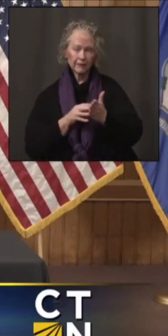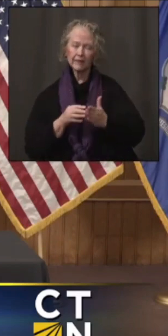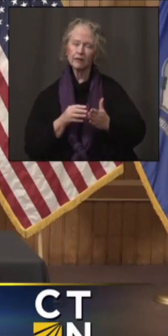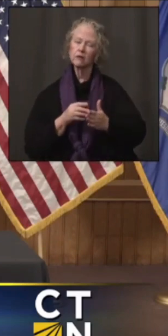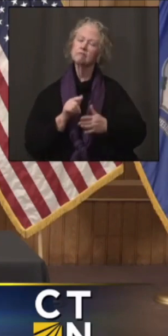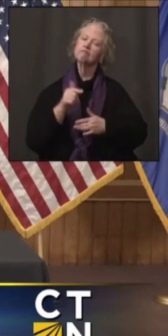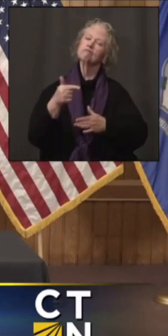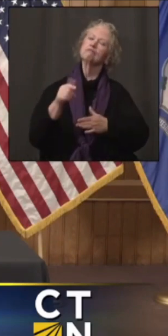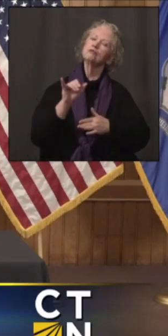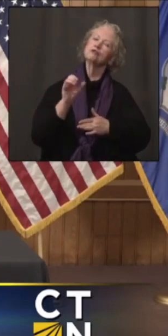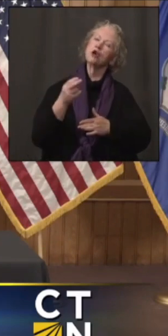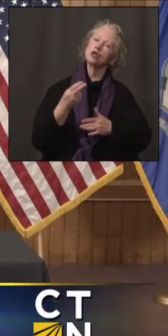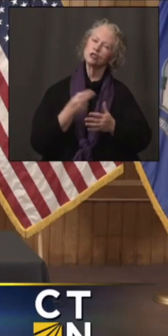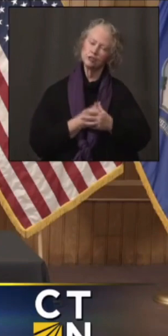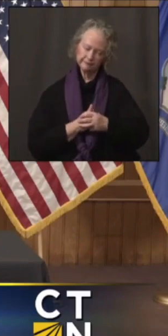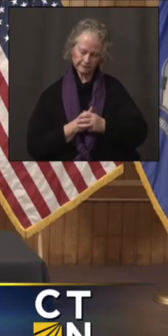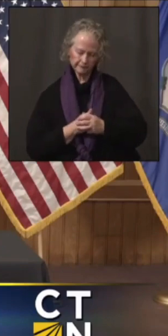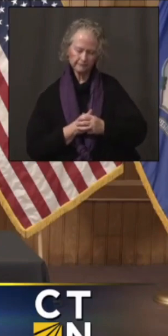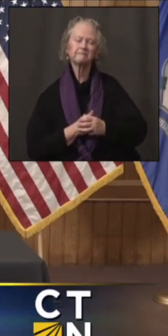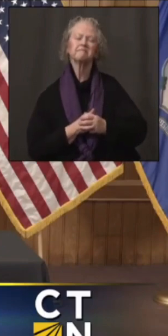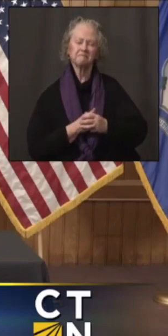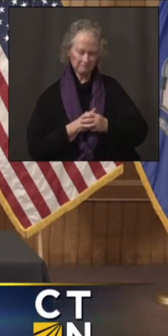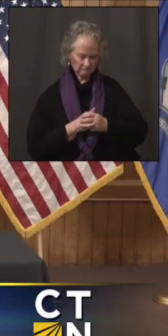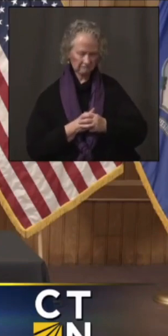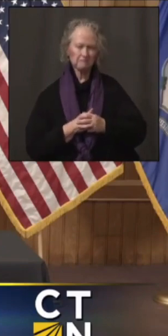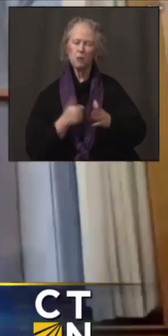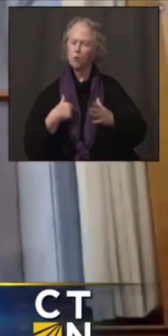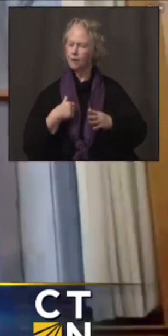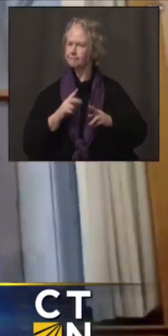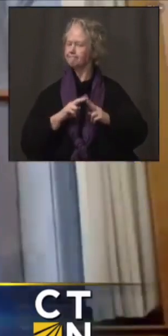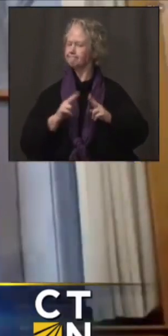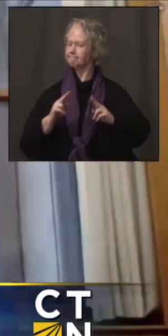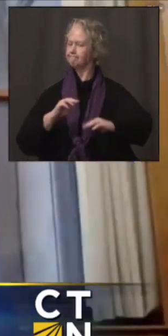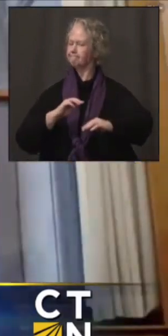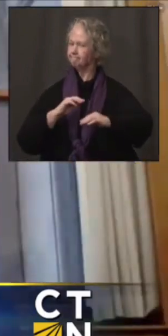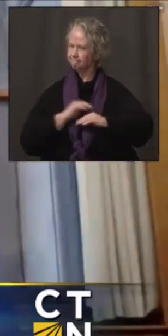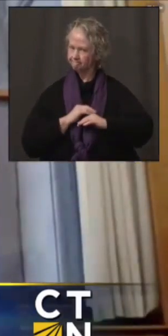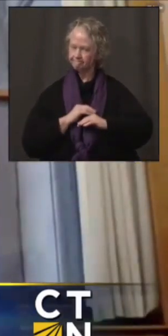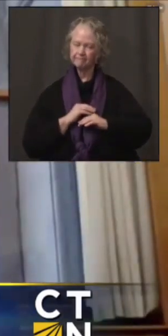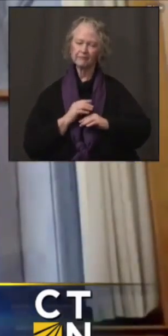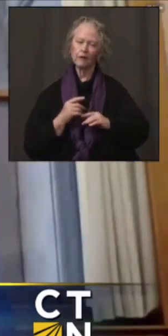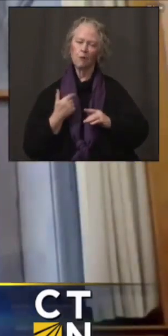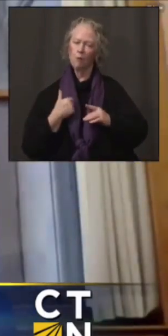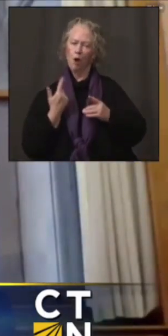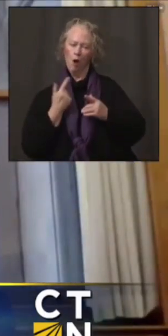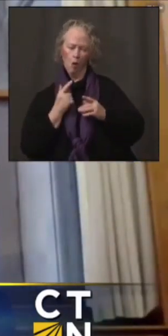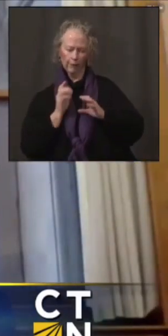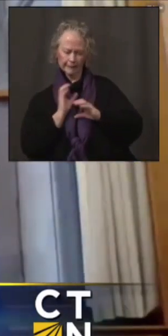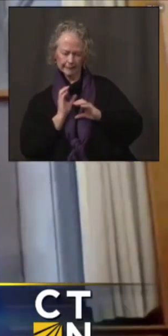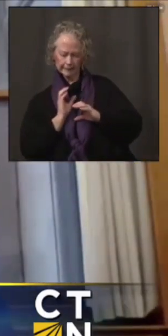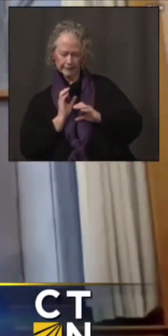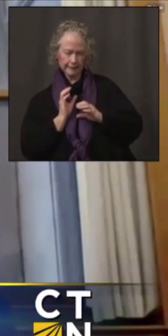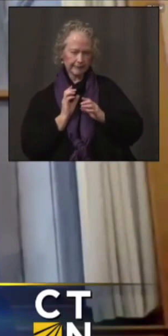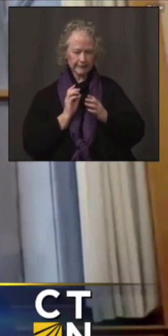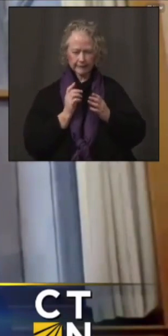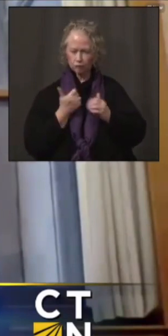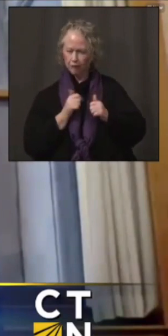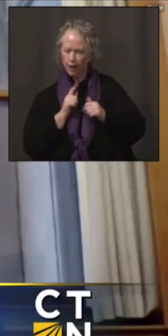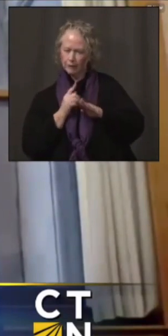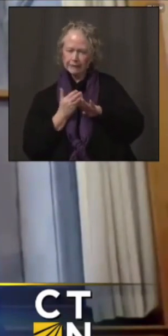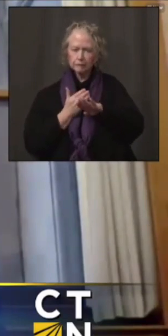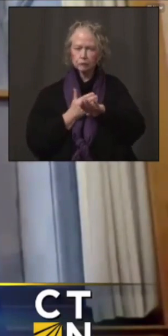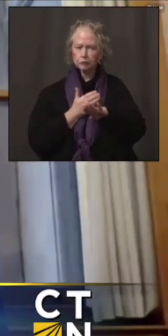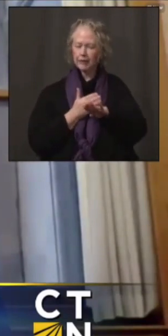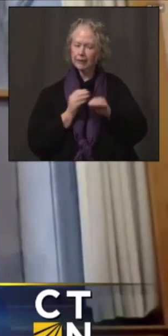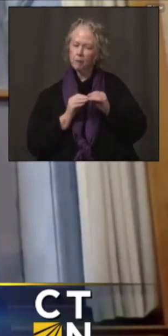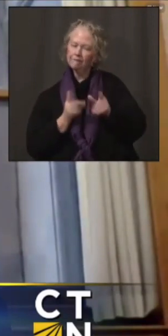Sure. Yes, we're very happy with how things are going so far. We're constantly finding opportunities to do better and go